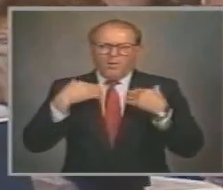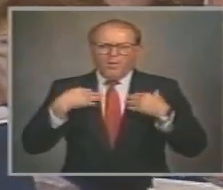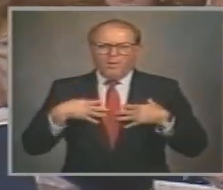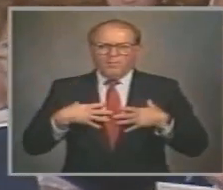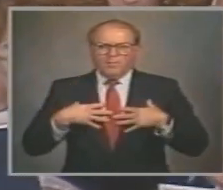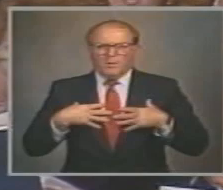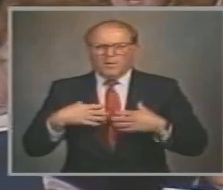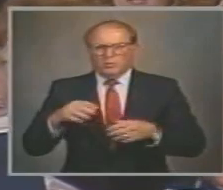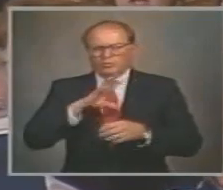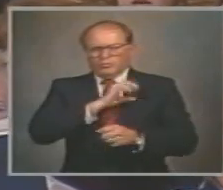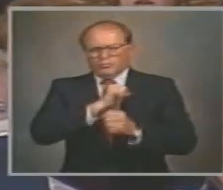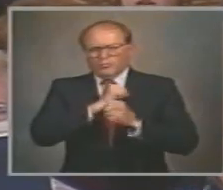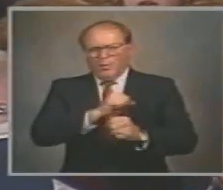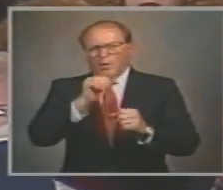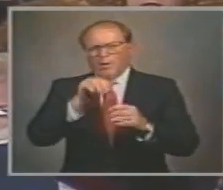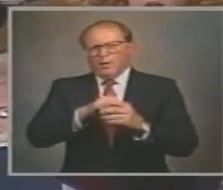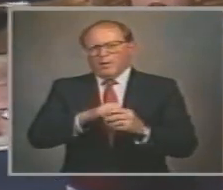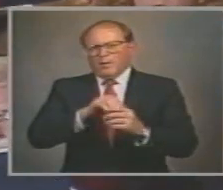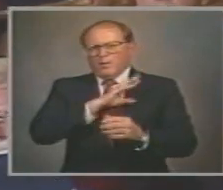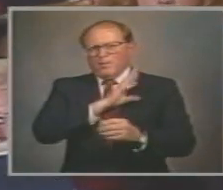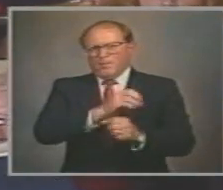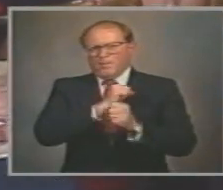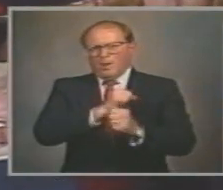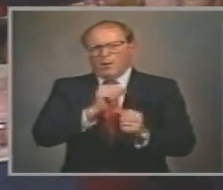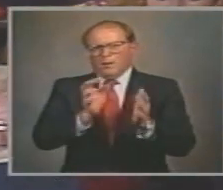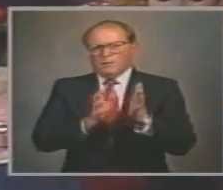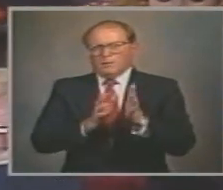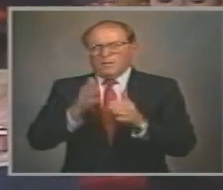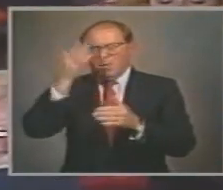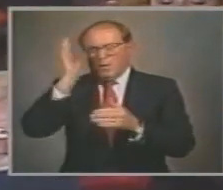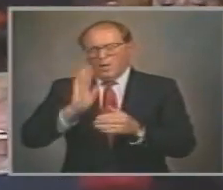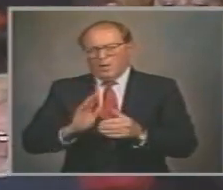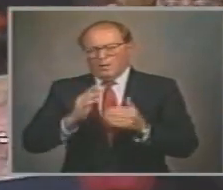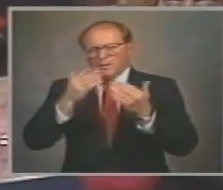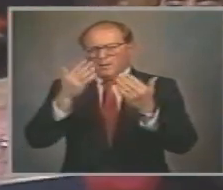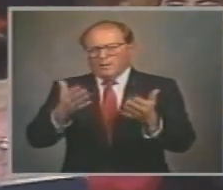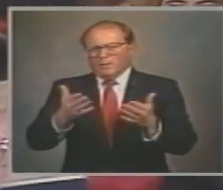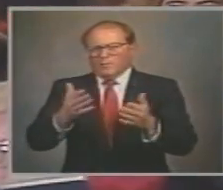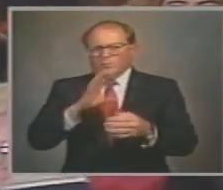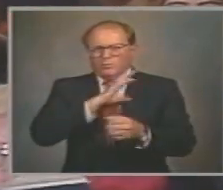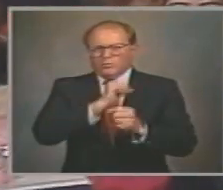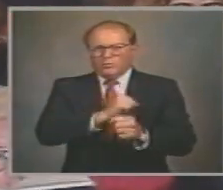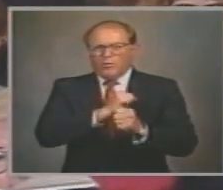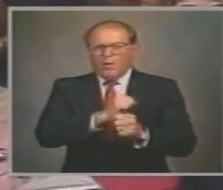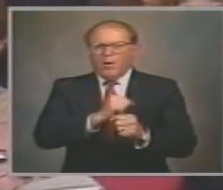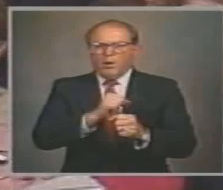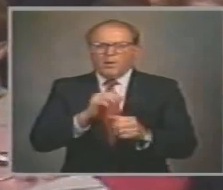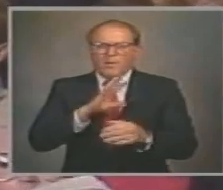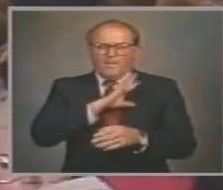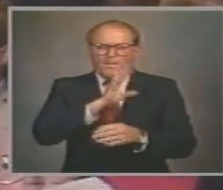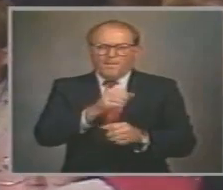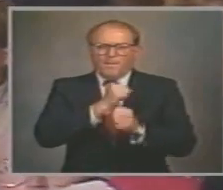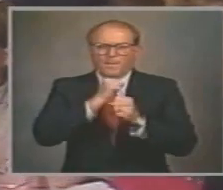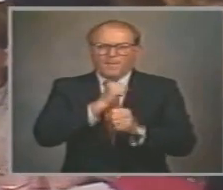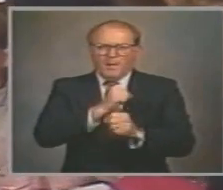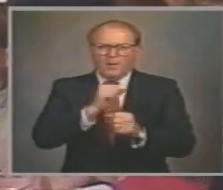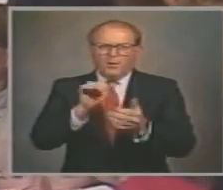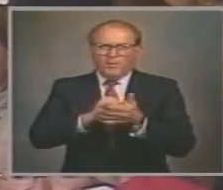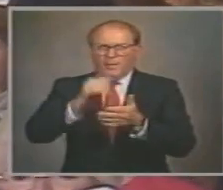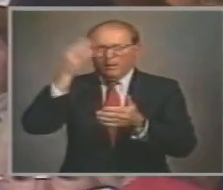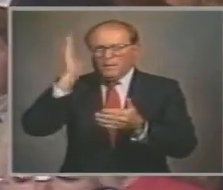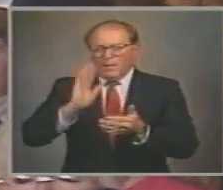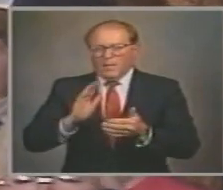strength Which God supplies Strong in the strength Which God supplies Through